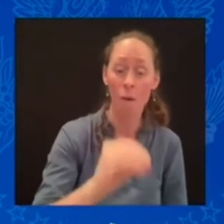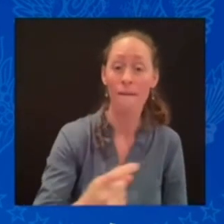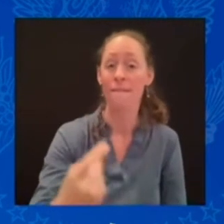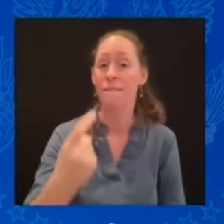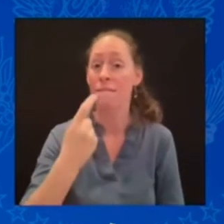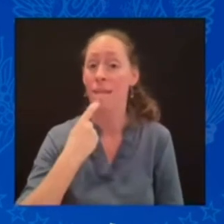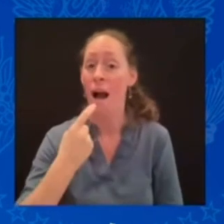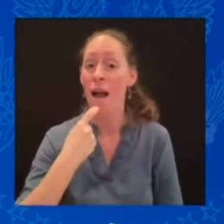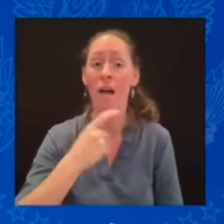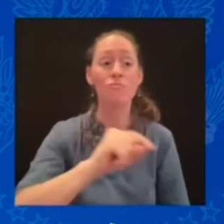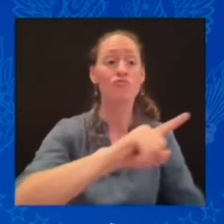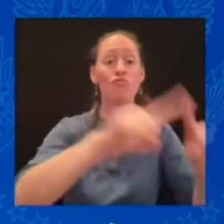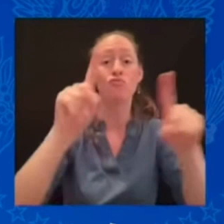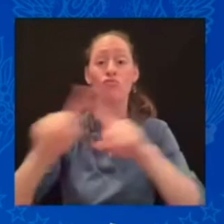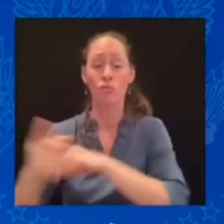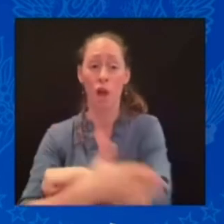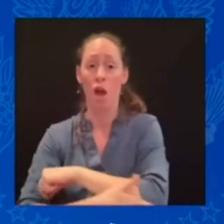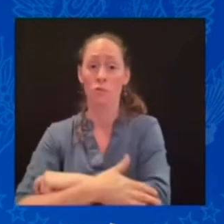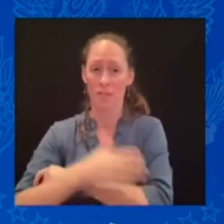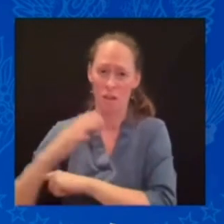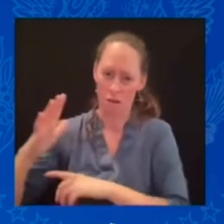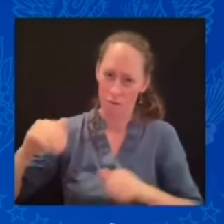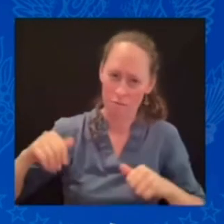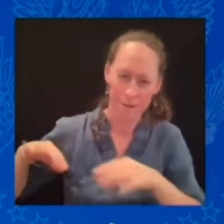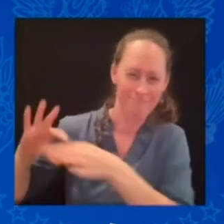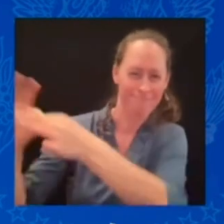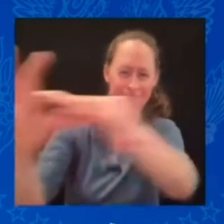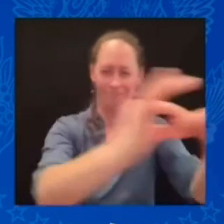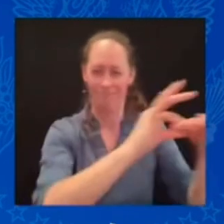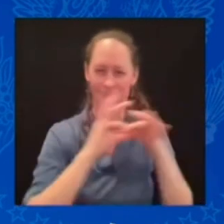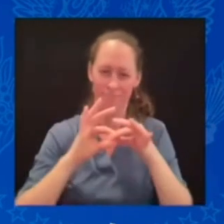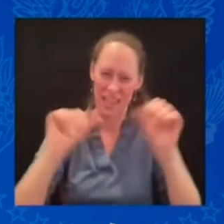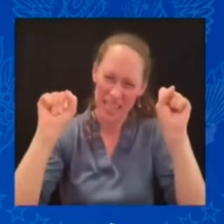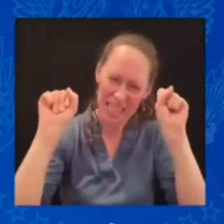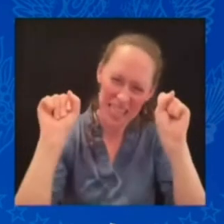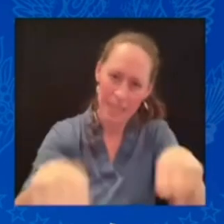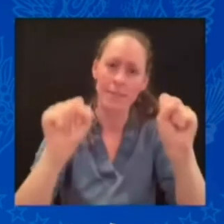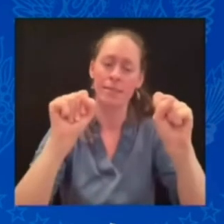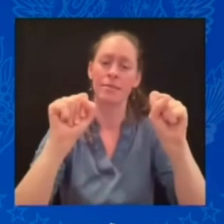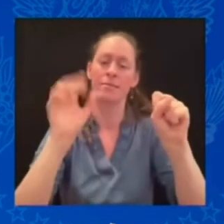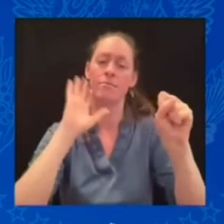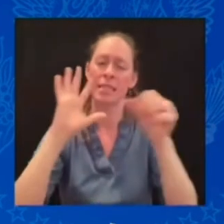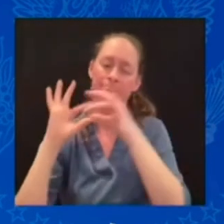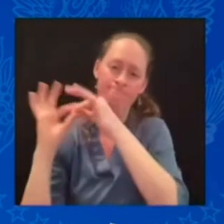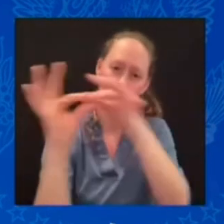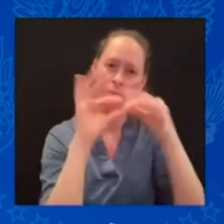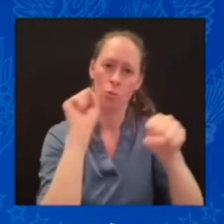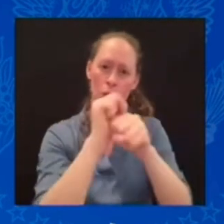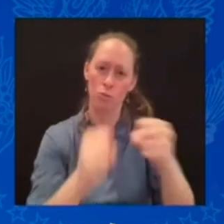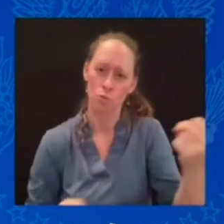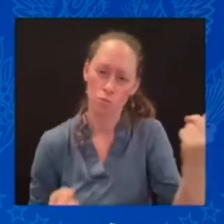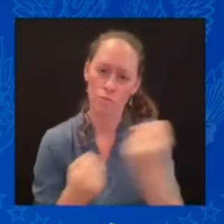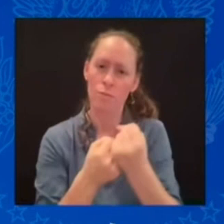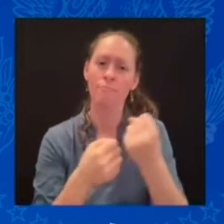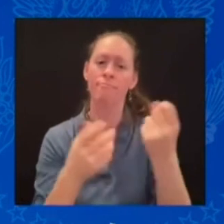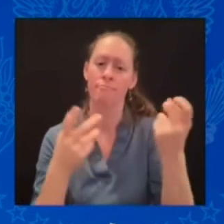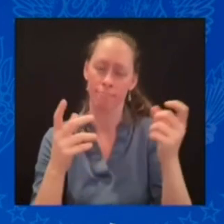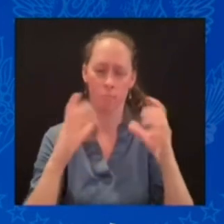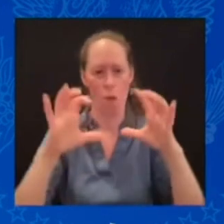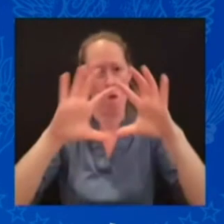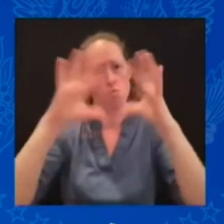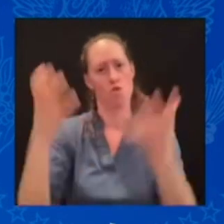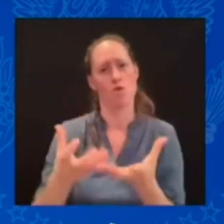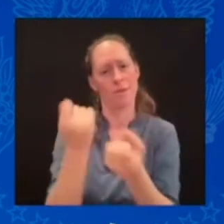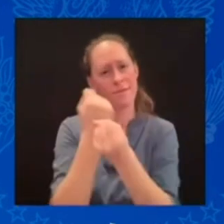yes, we'll working toward a stronger, safer, and more secure world. So, Mr. President, thank you again for having me here.